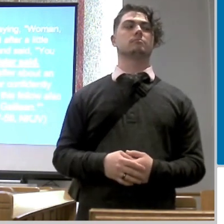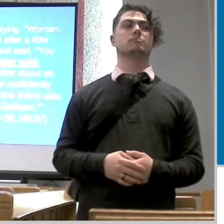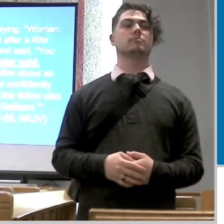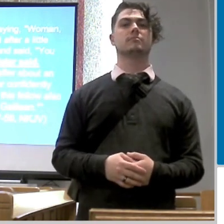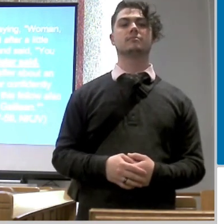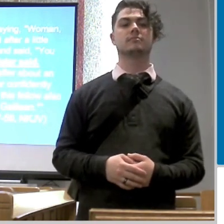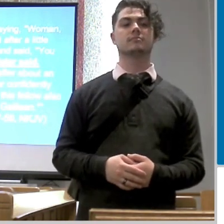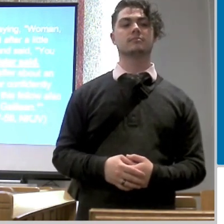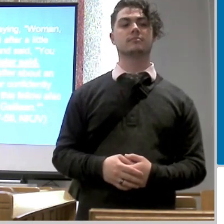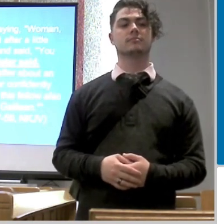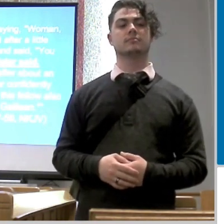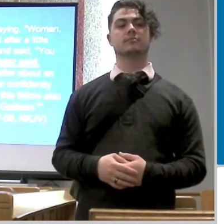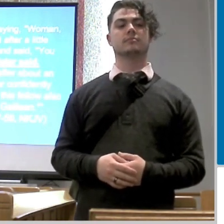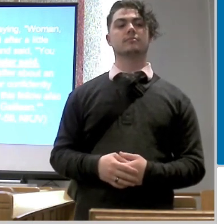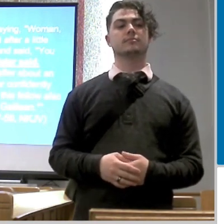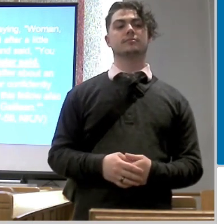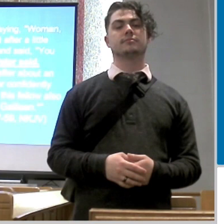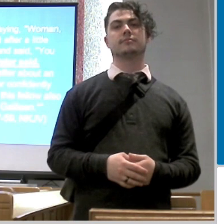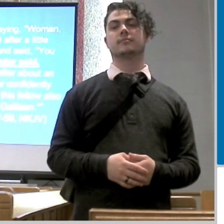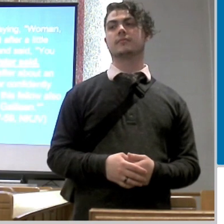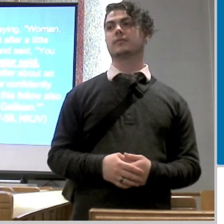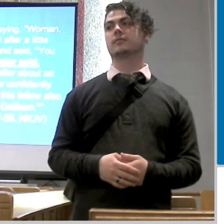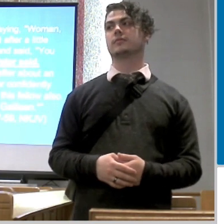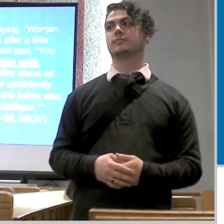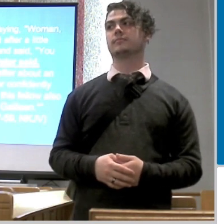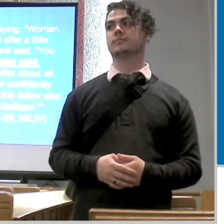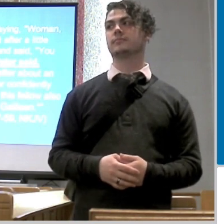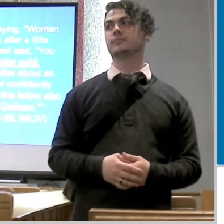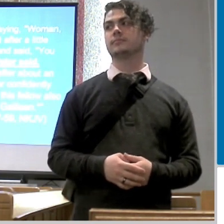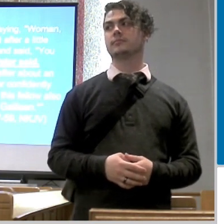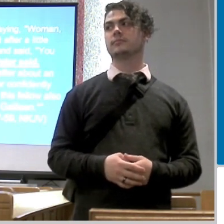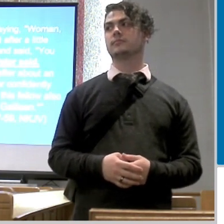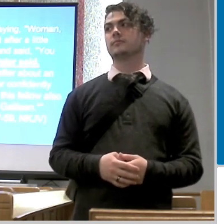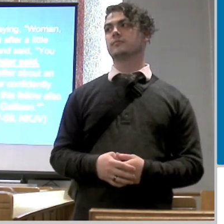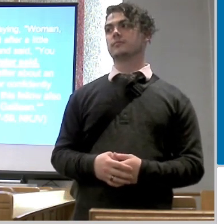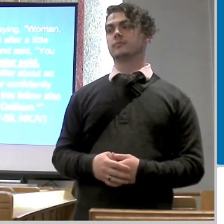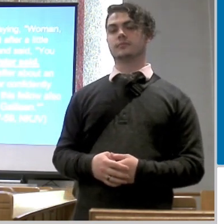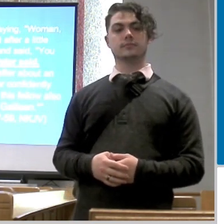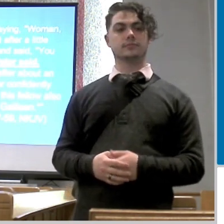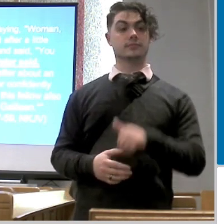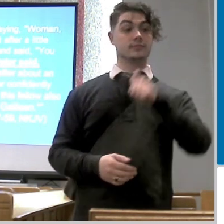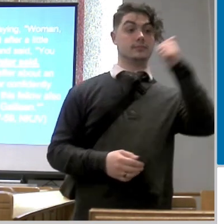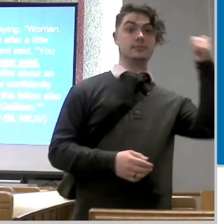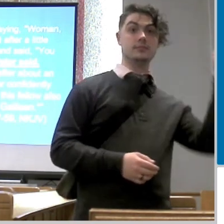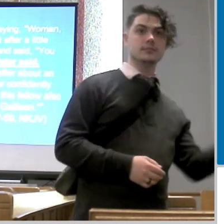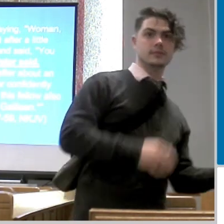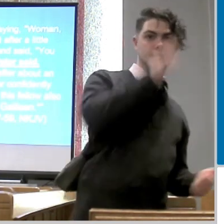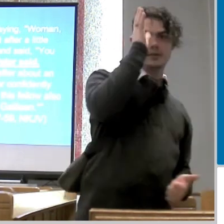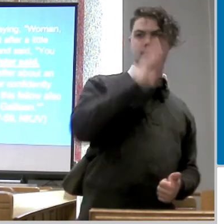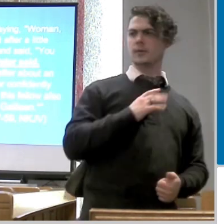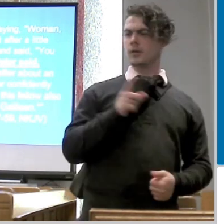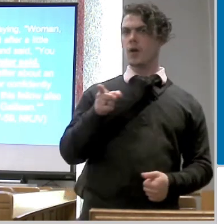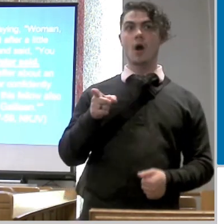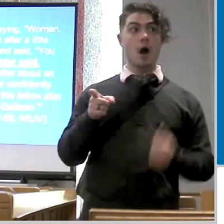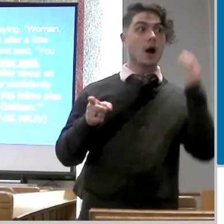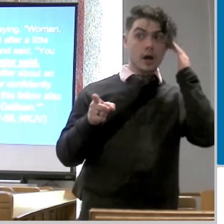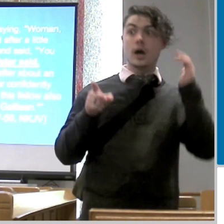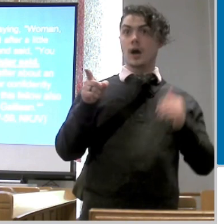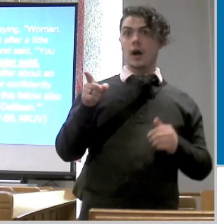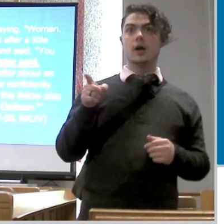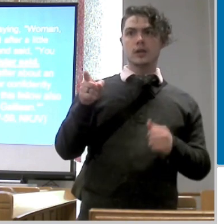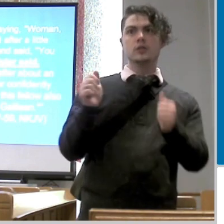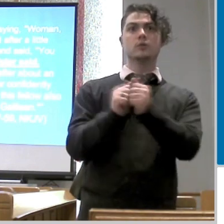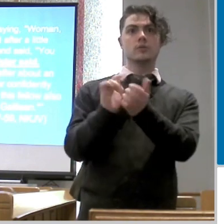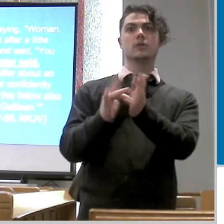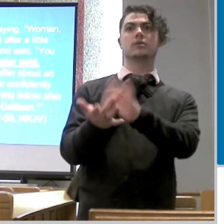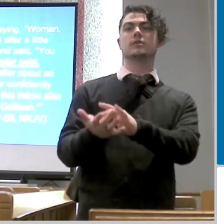it says and after a little while another saw him and said you also are of them what did